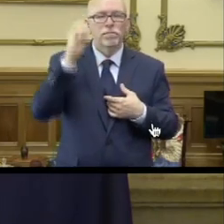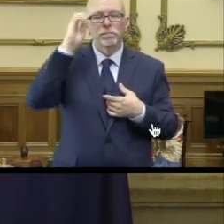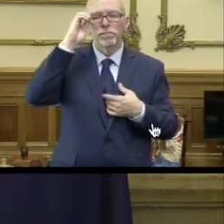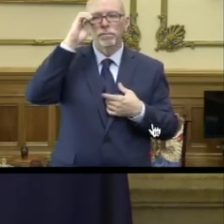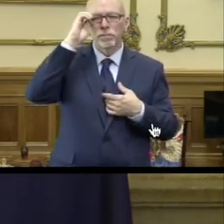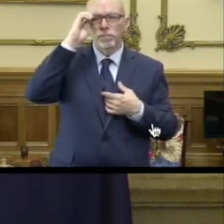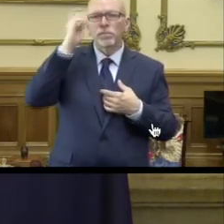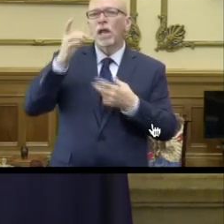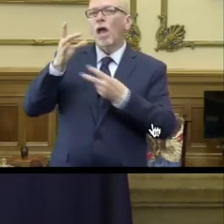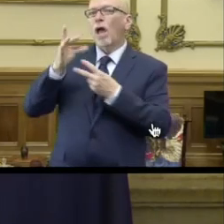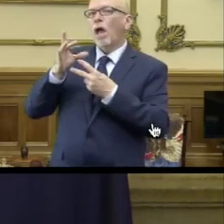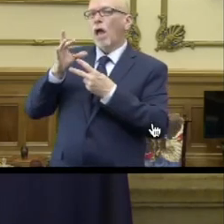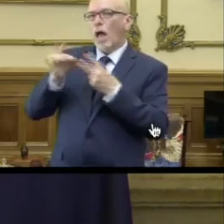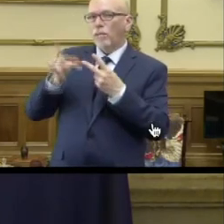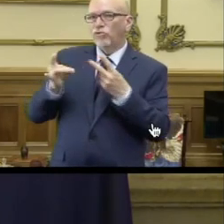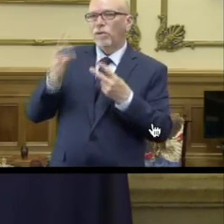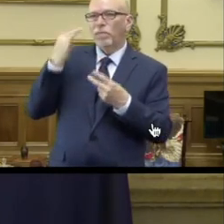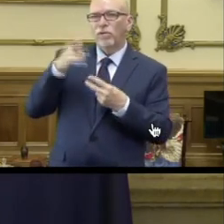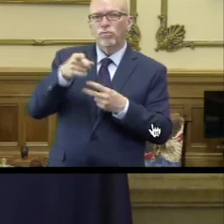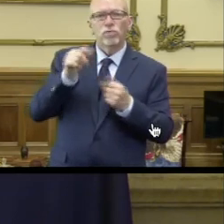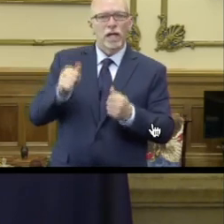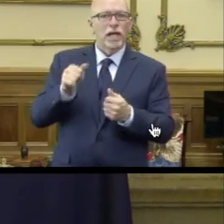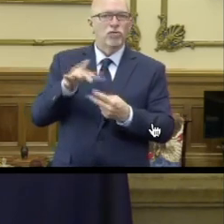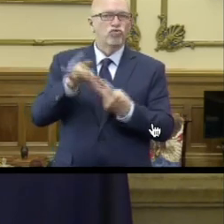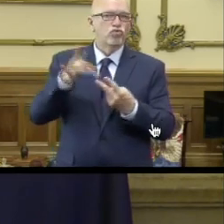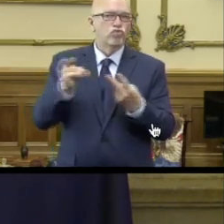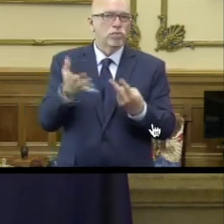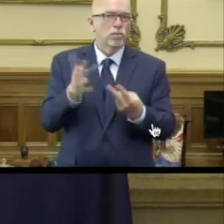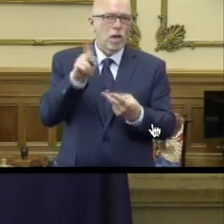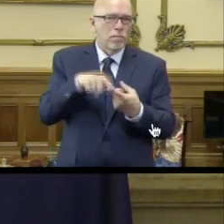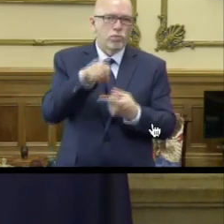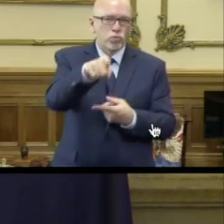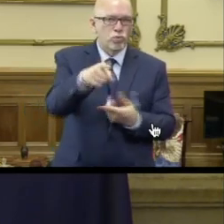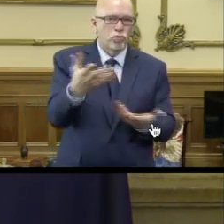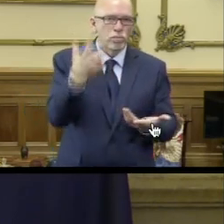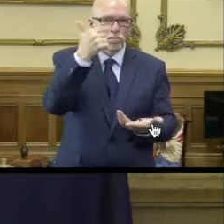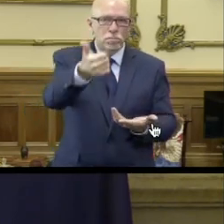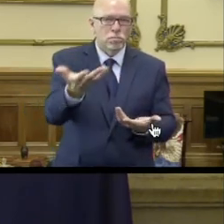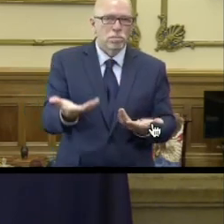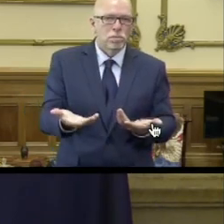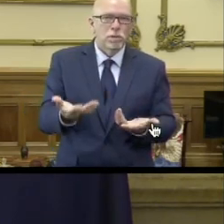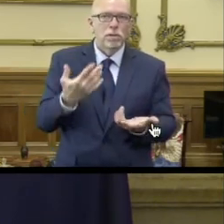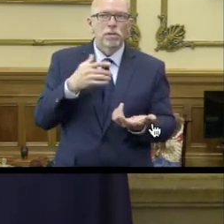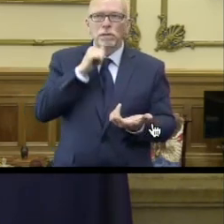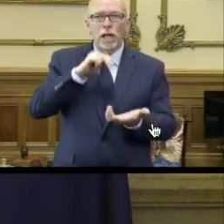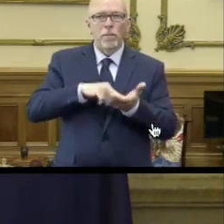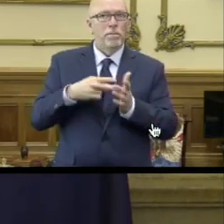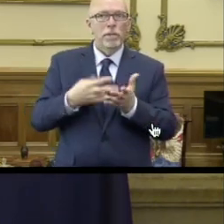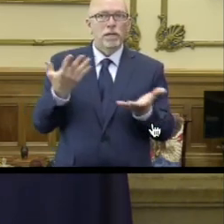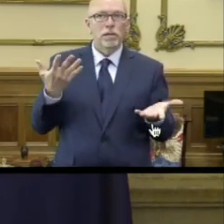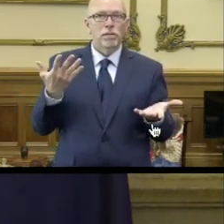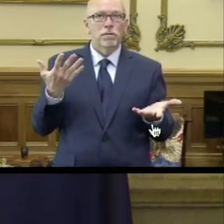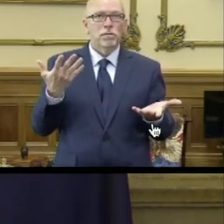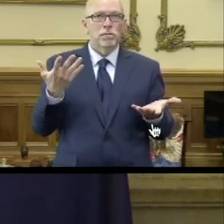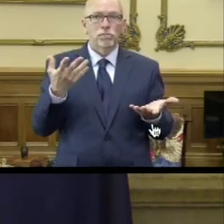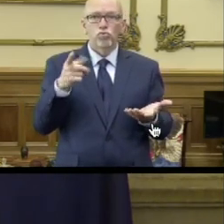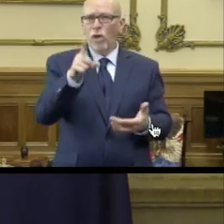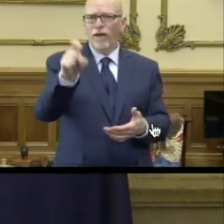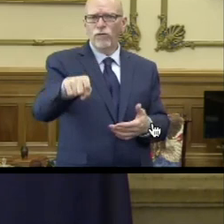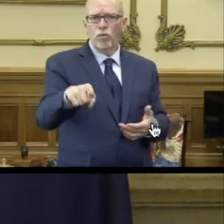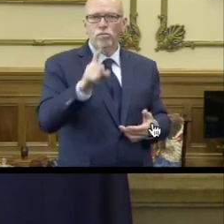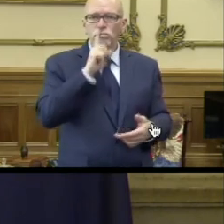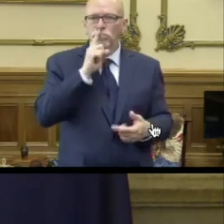It's optional because you get to choose. I mean, it's up to you. We're not saying it's absolute. It's you have to